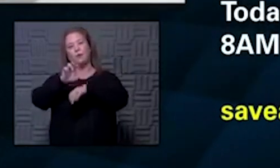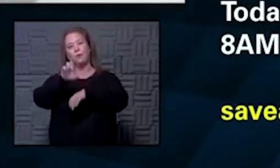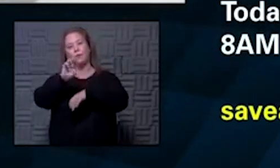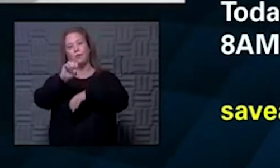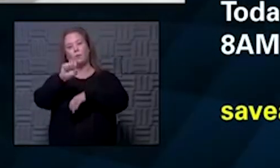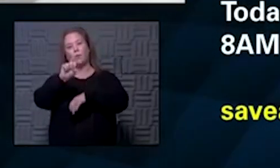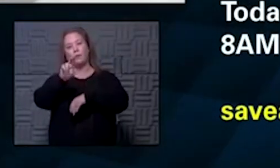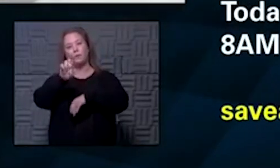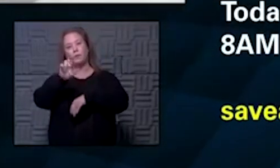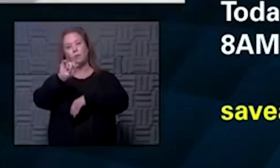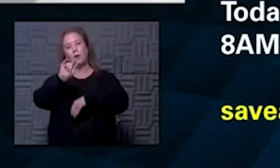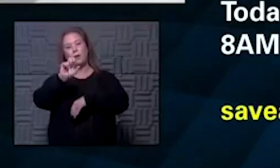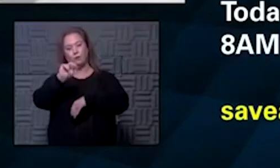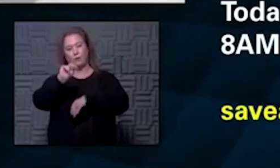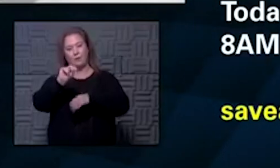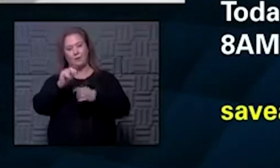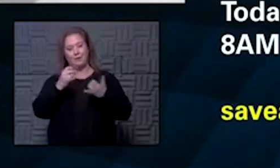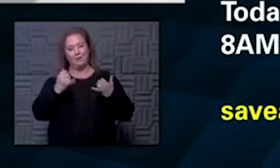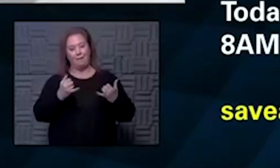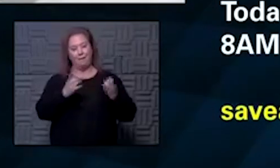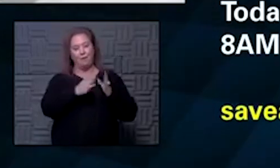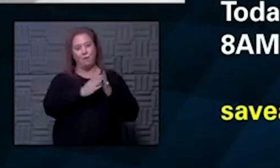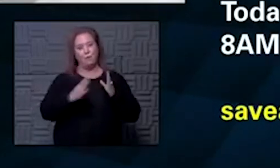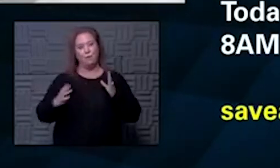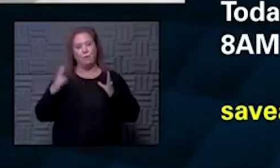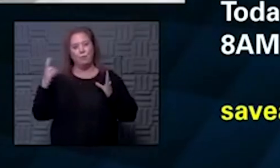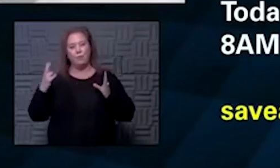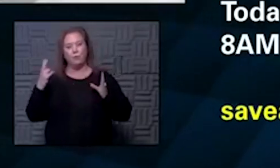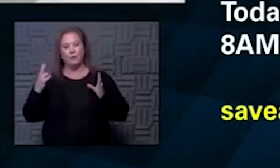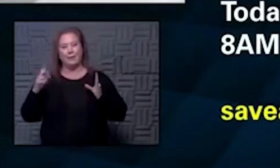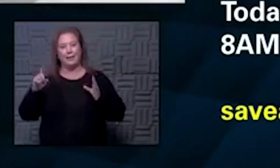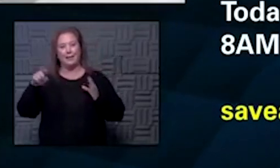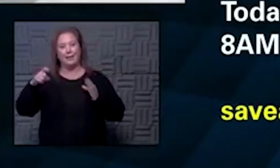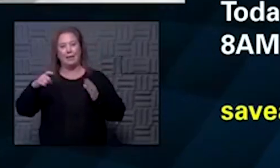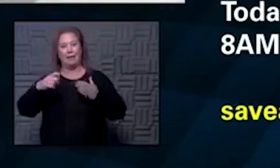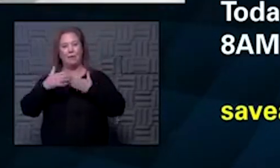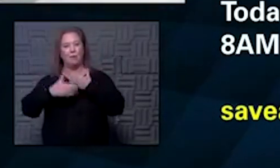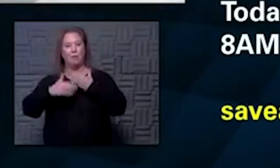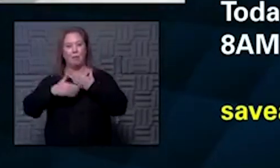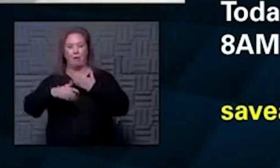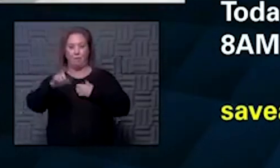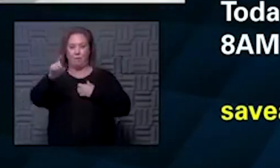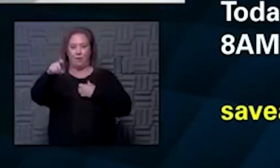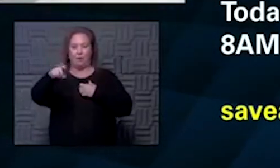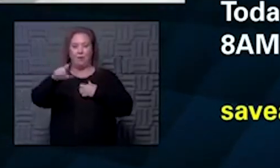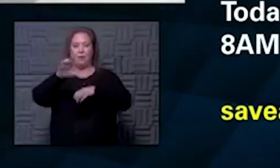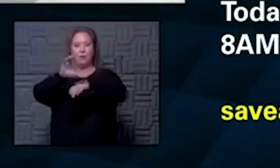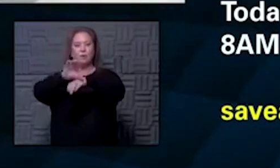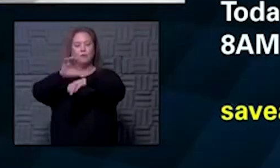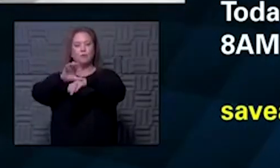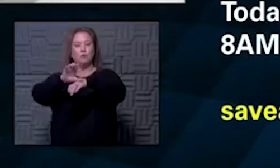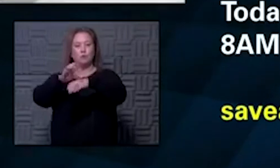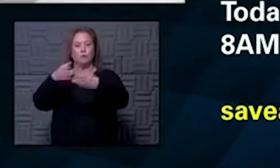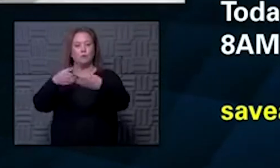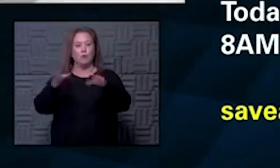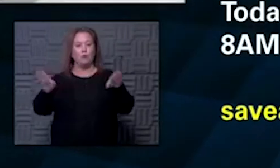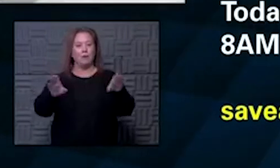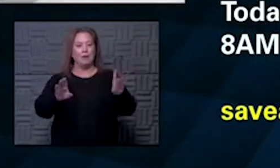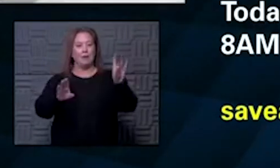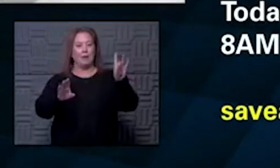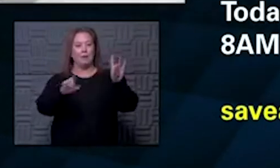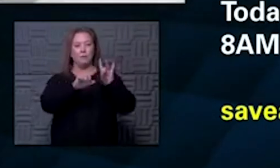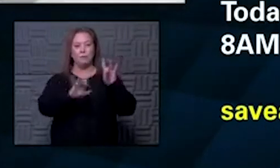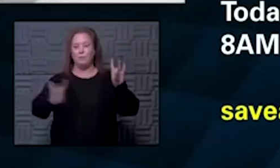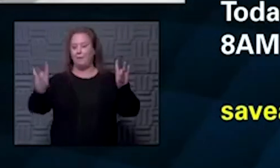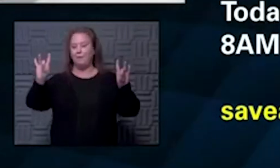blood drive happening now through thursday the need in our community is great and the church is staying open from 8 a.m